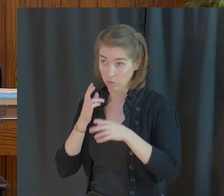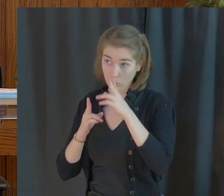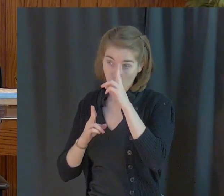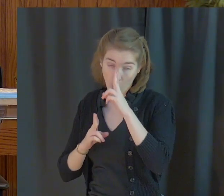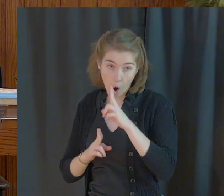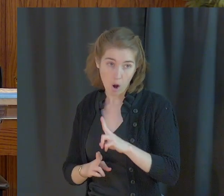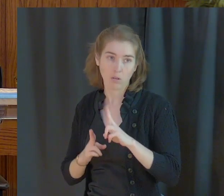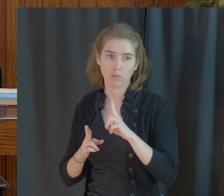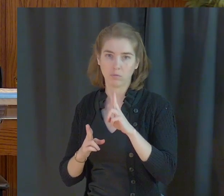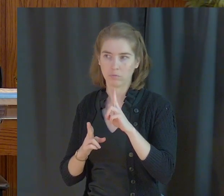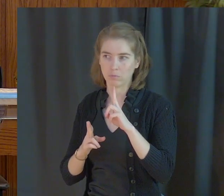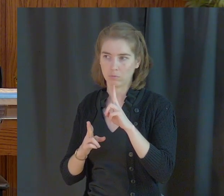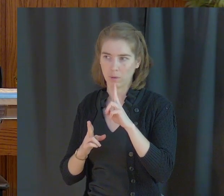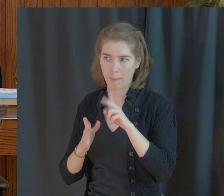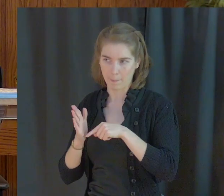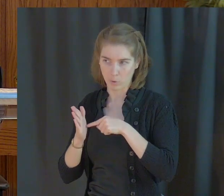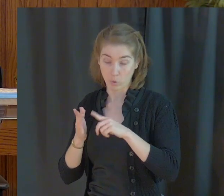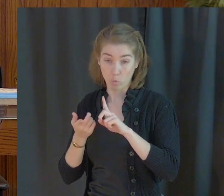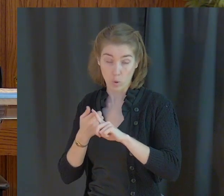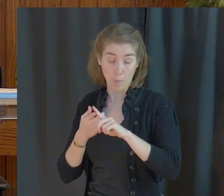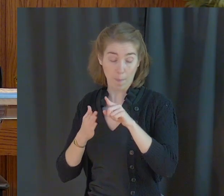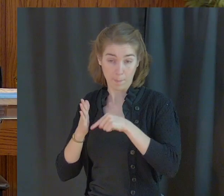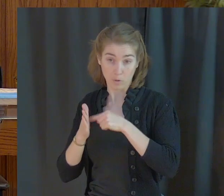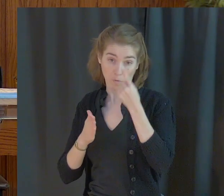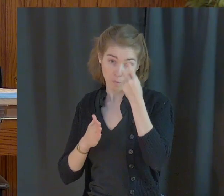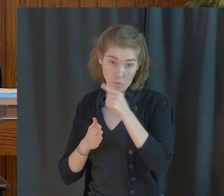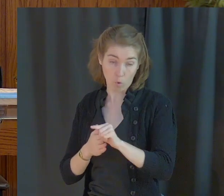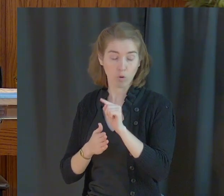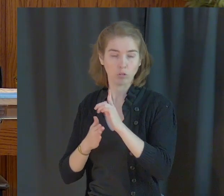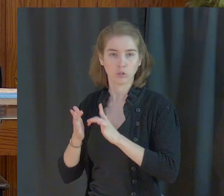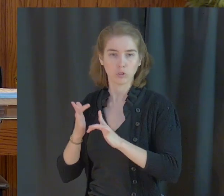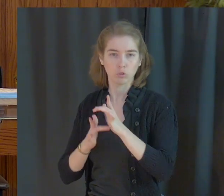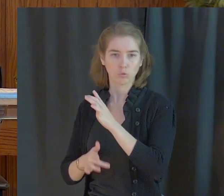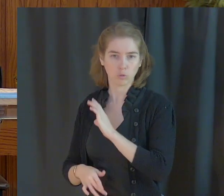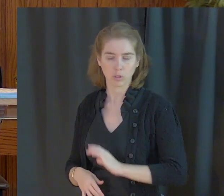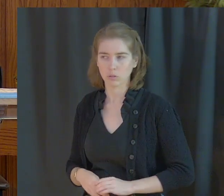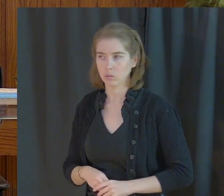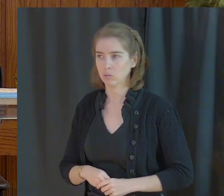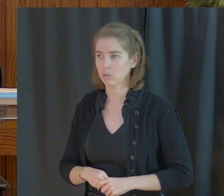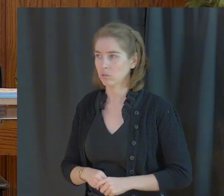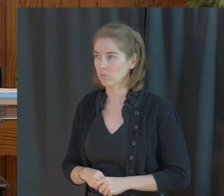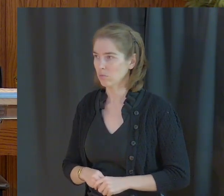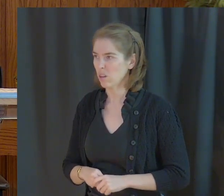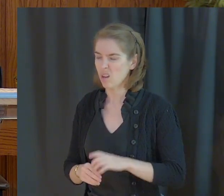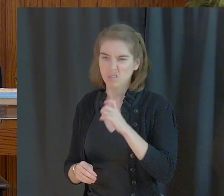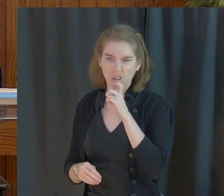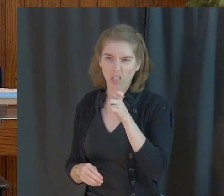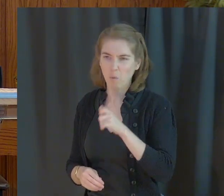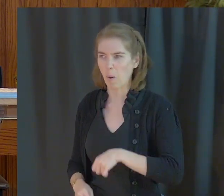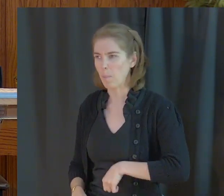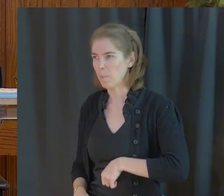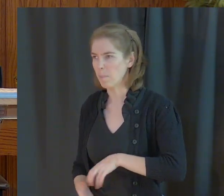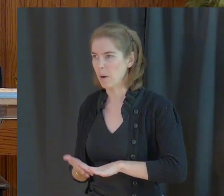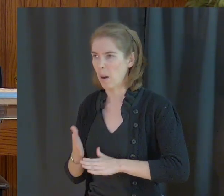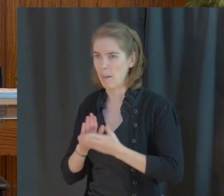persecution when we're persecuted for Jesus Christ not that we get proud